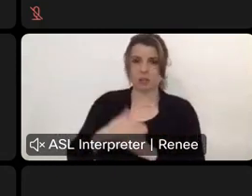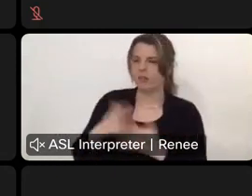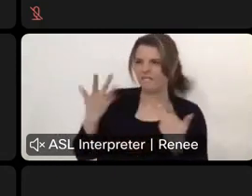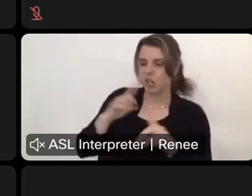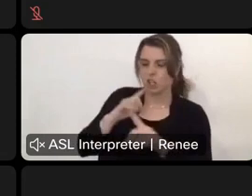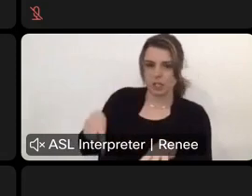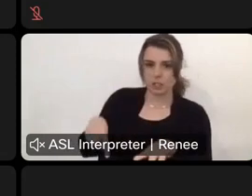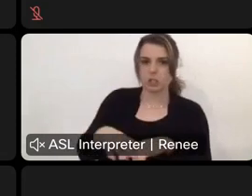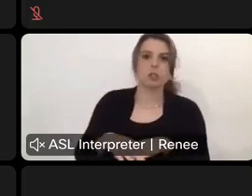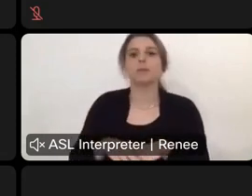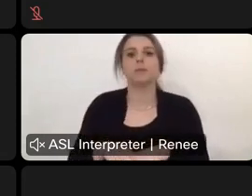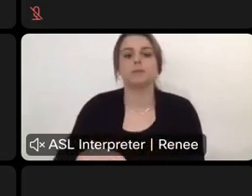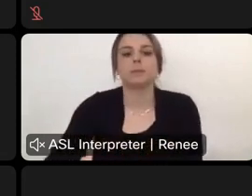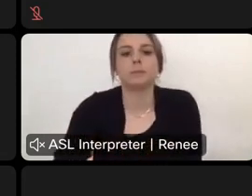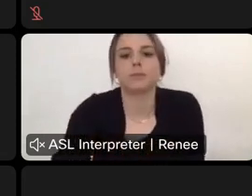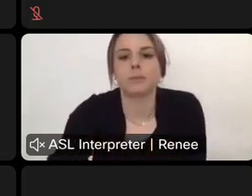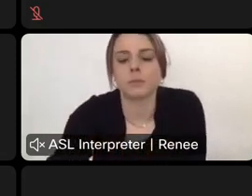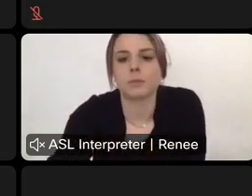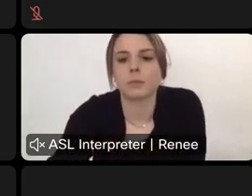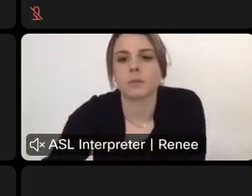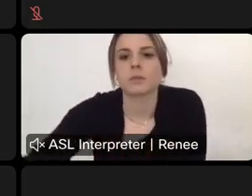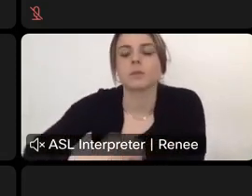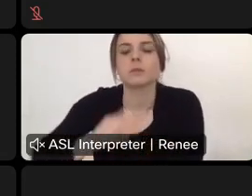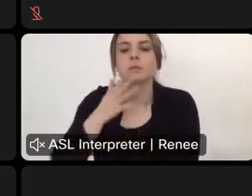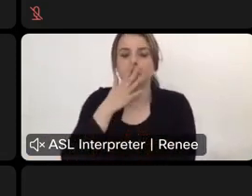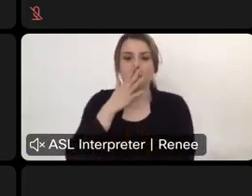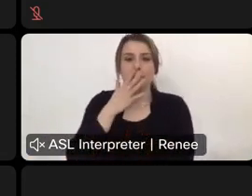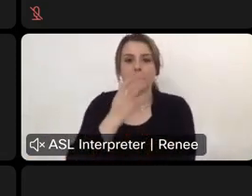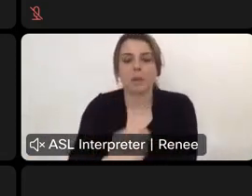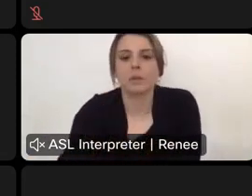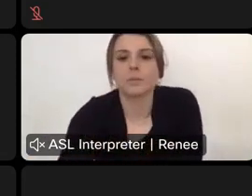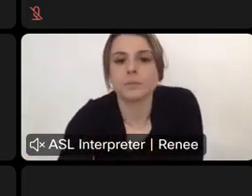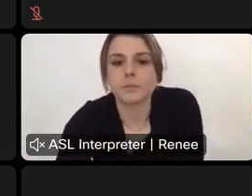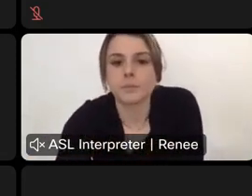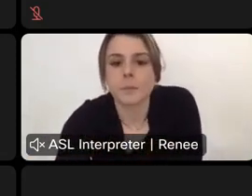Already, so we're getting some duplicate questions. Um, we're going to skip over those.